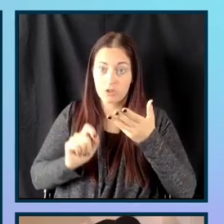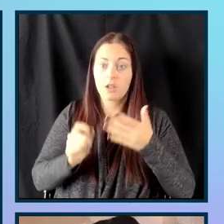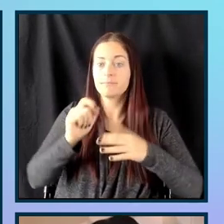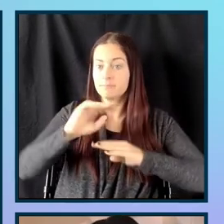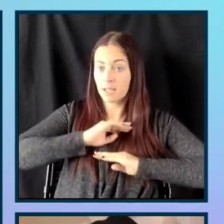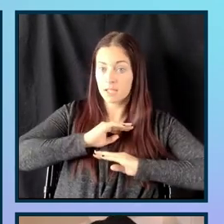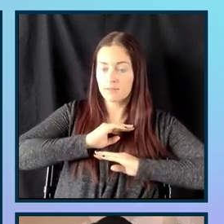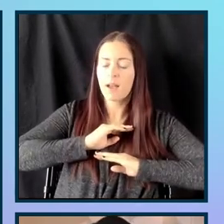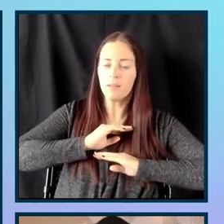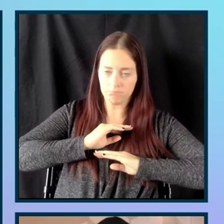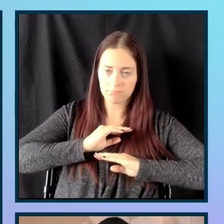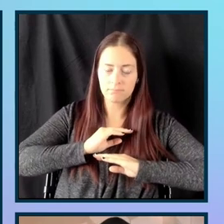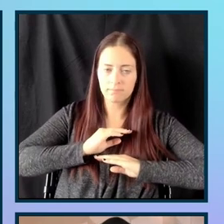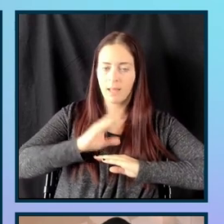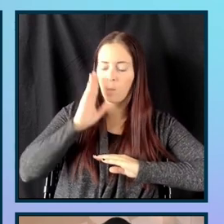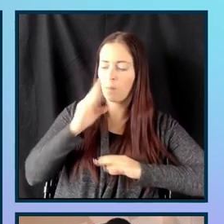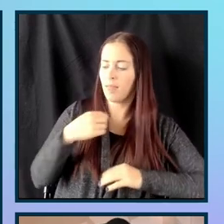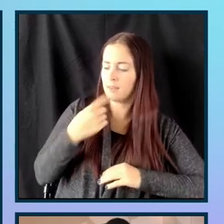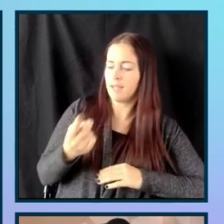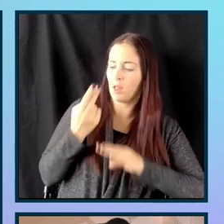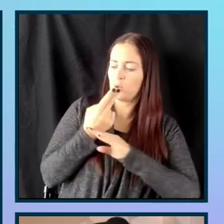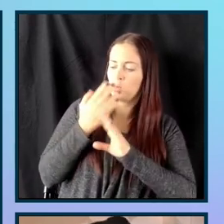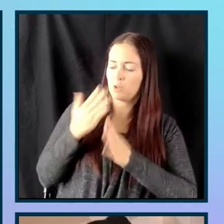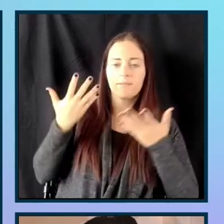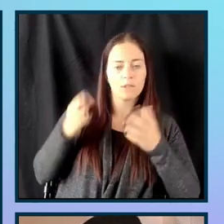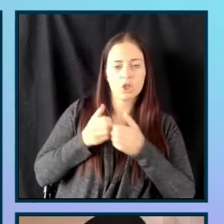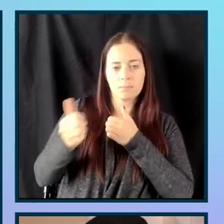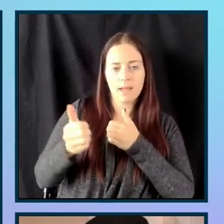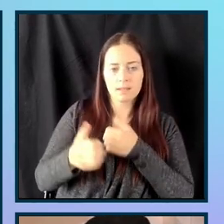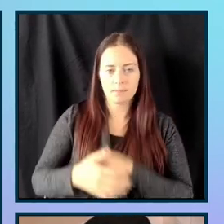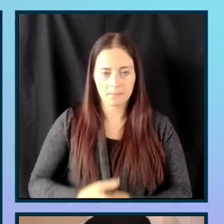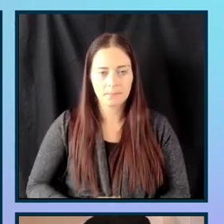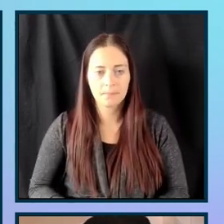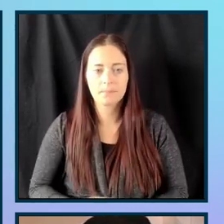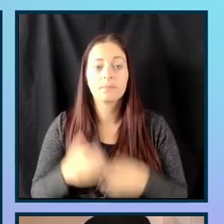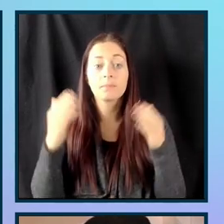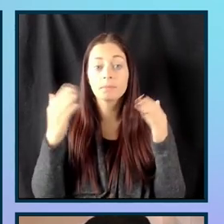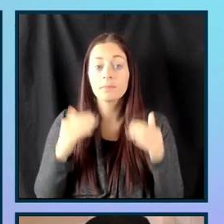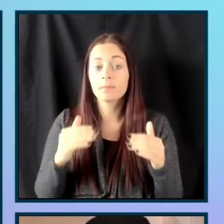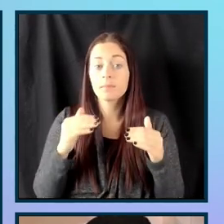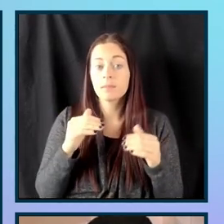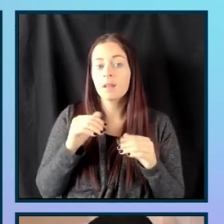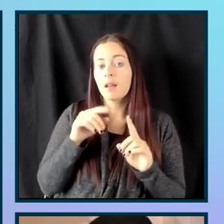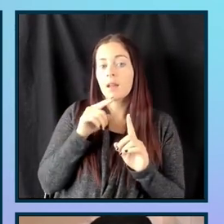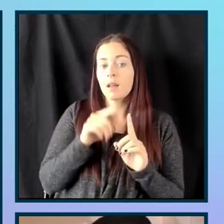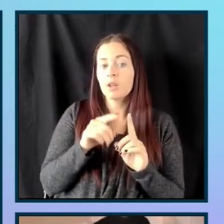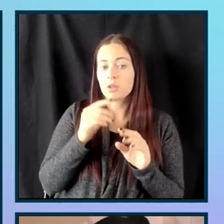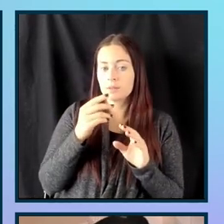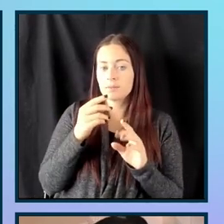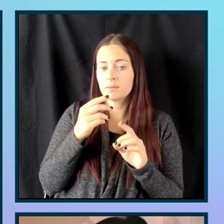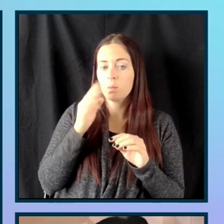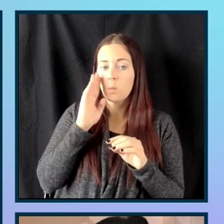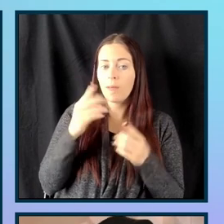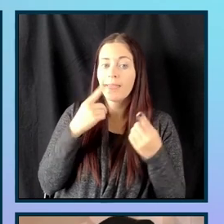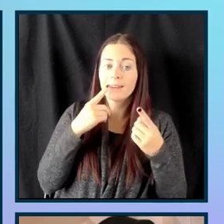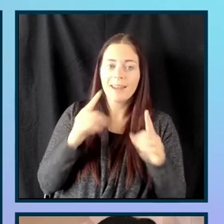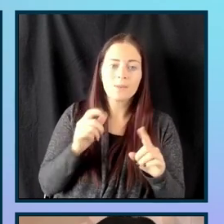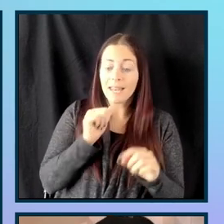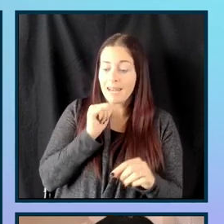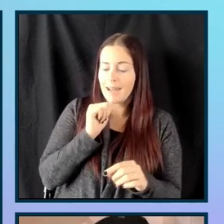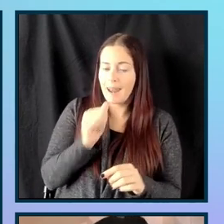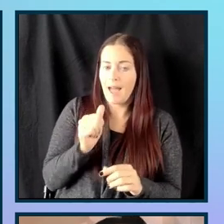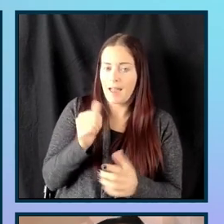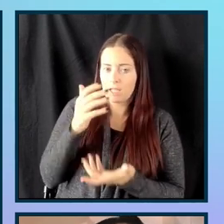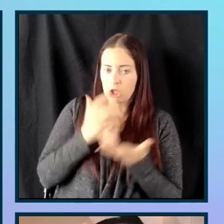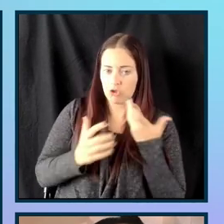So, for ARIA Live regions, to announce any non-interactive content as it appears on the page, you can use ARIA Live